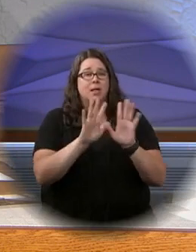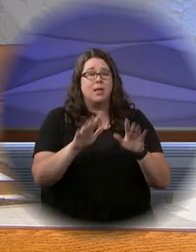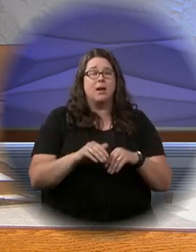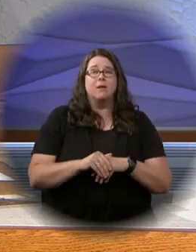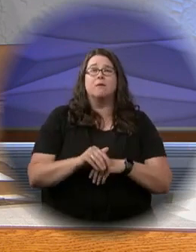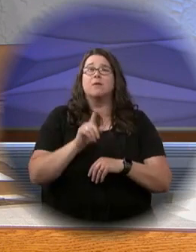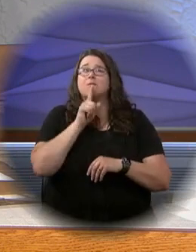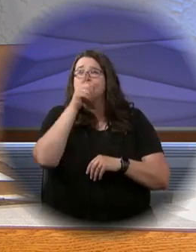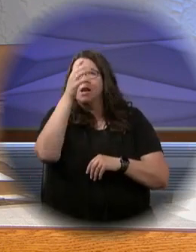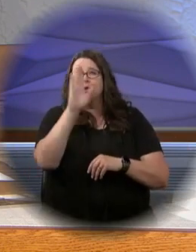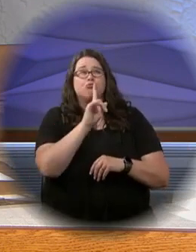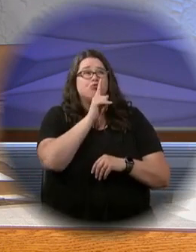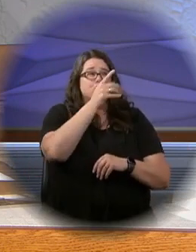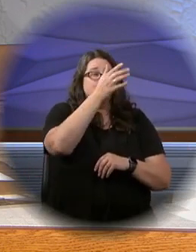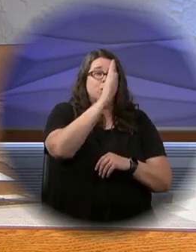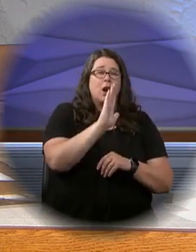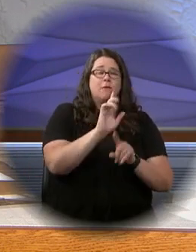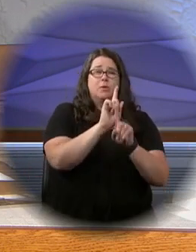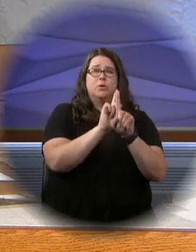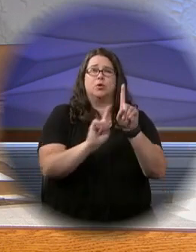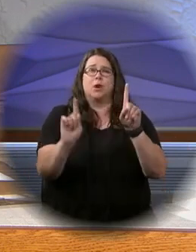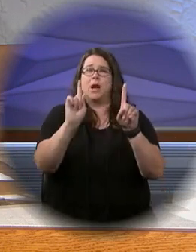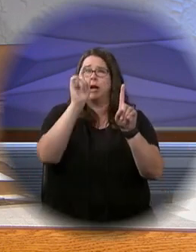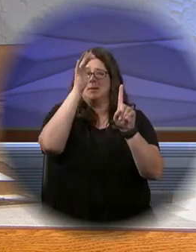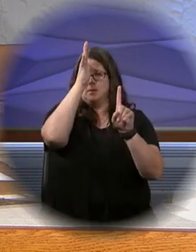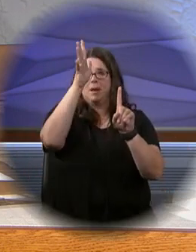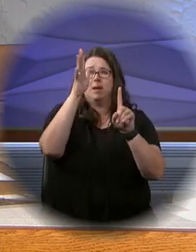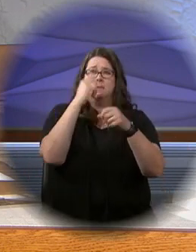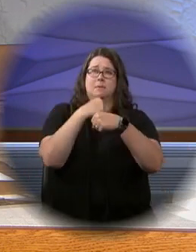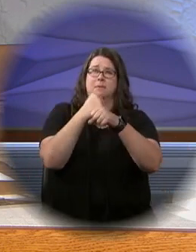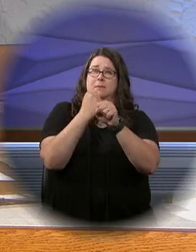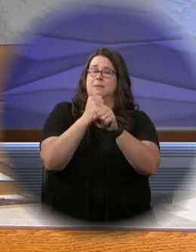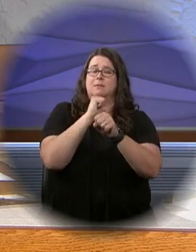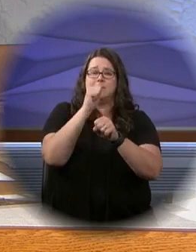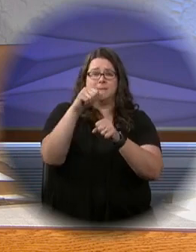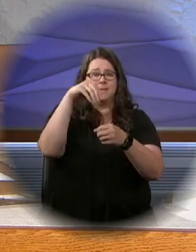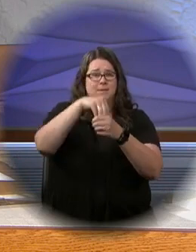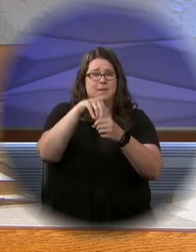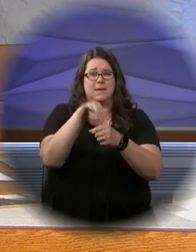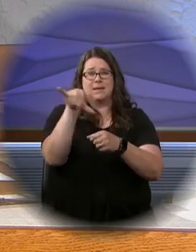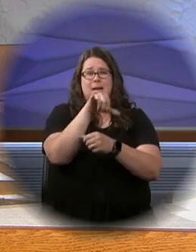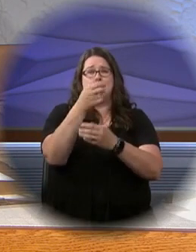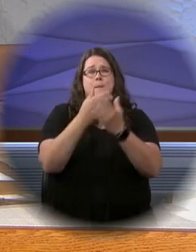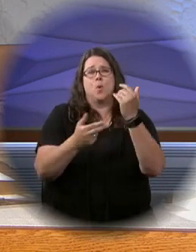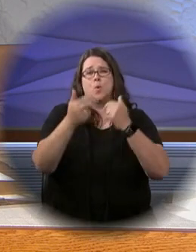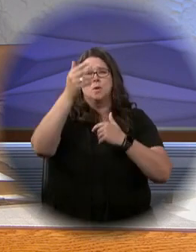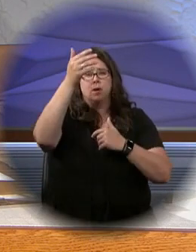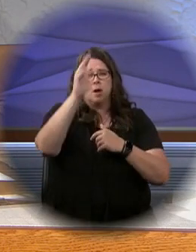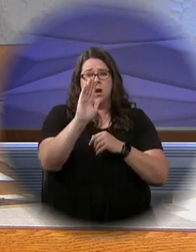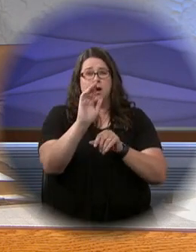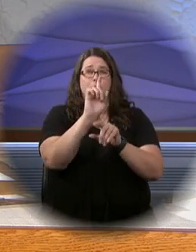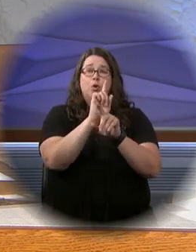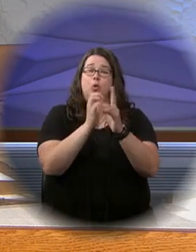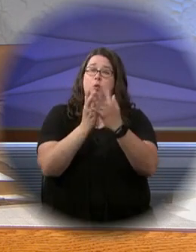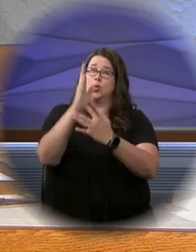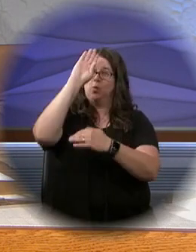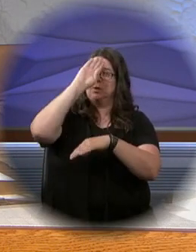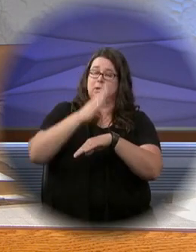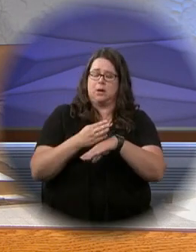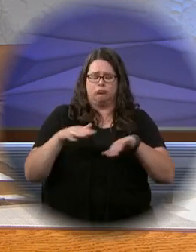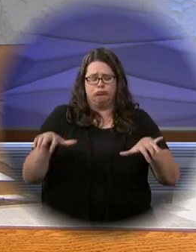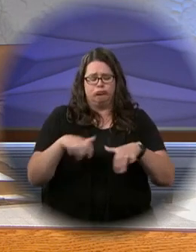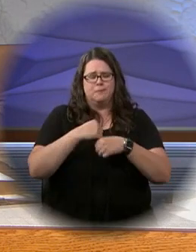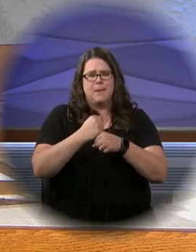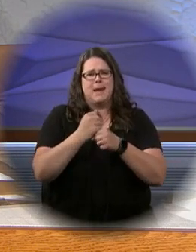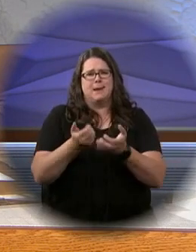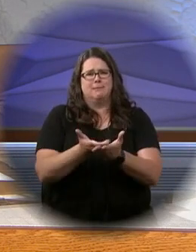God from God, light from light, true God from true God. He got to not made, consubstantial with the Father, through